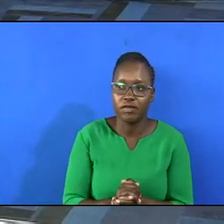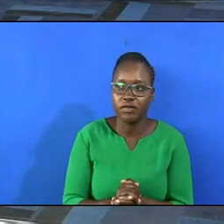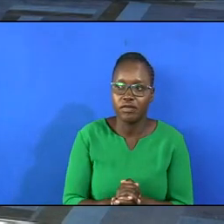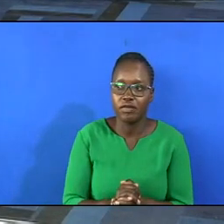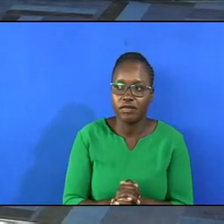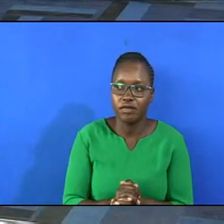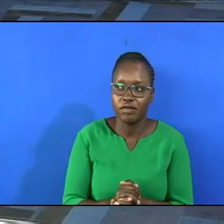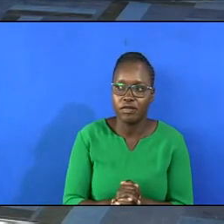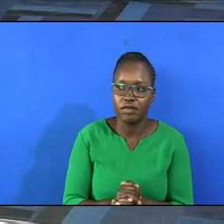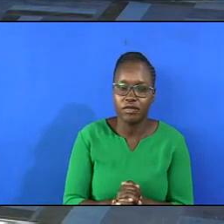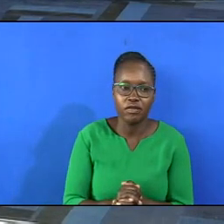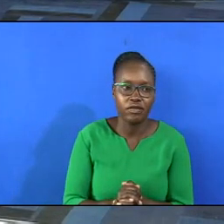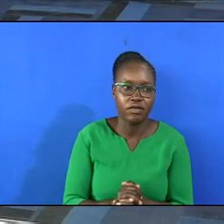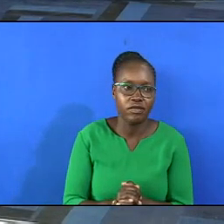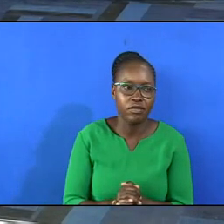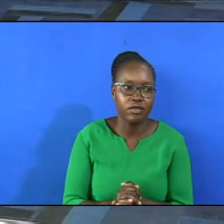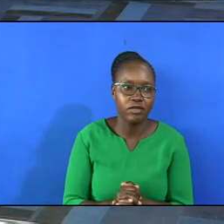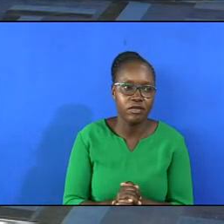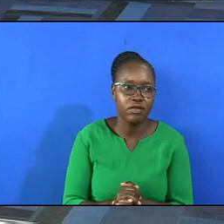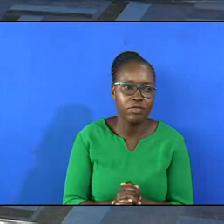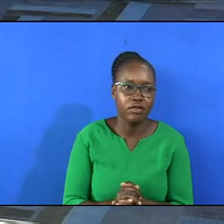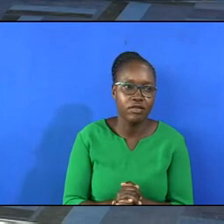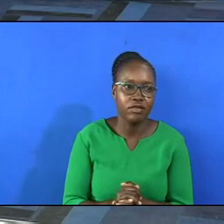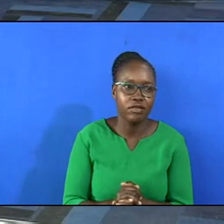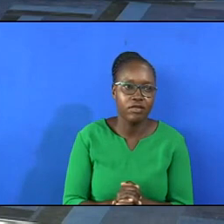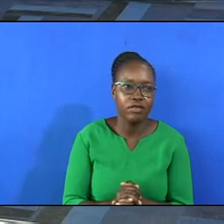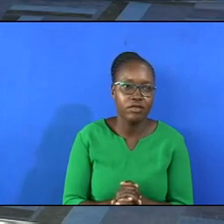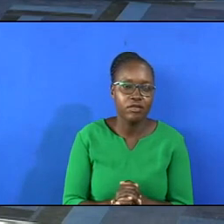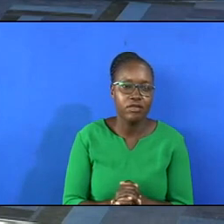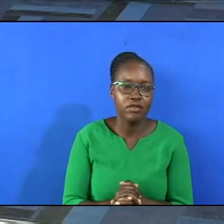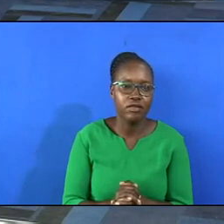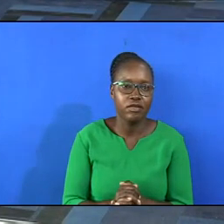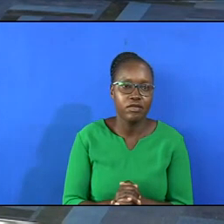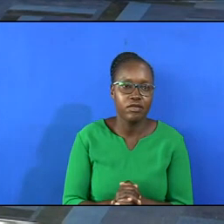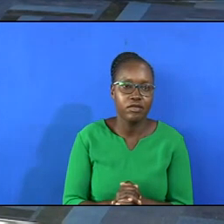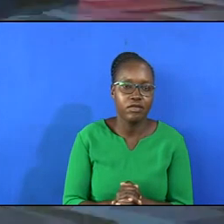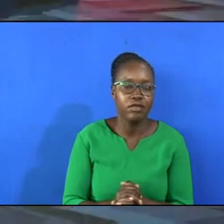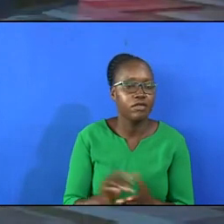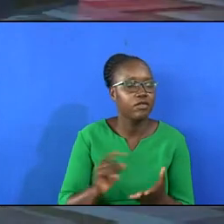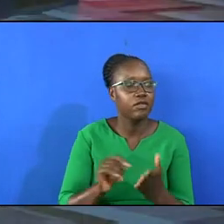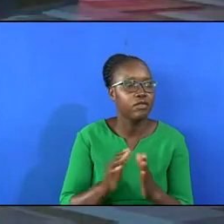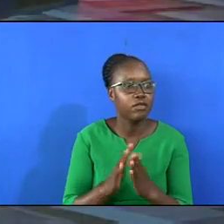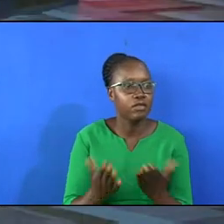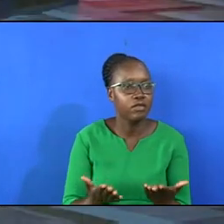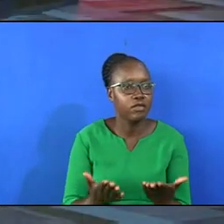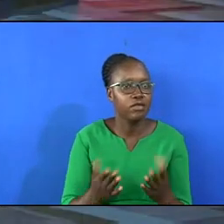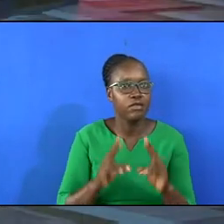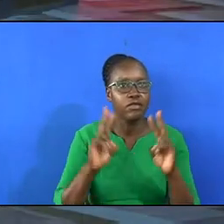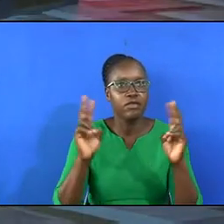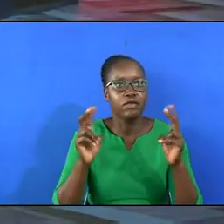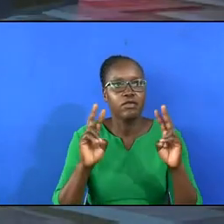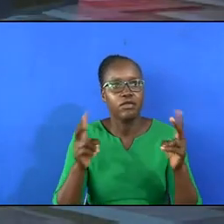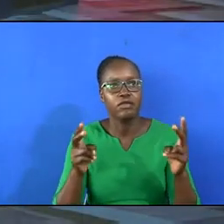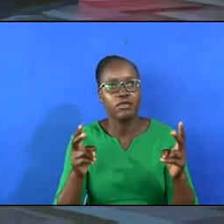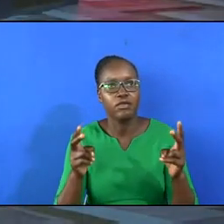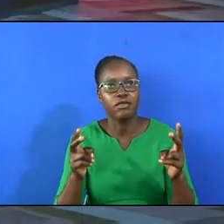W. Prescott was a general conference education director. He wrote a book entitled